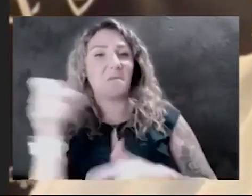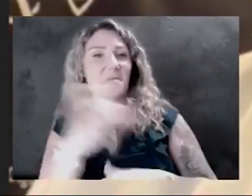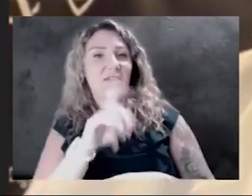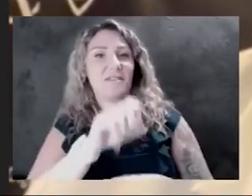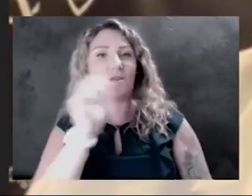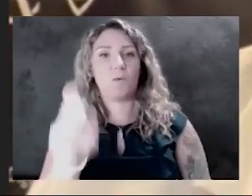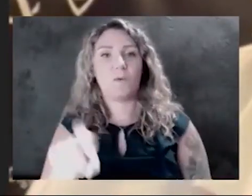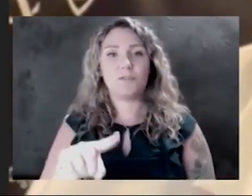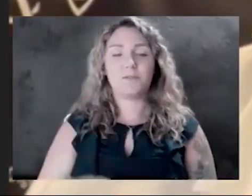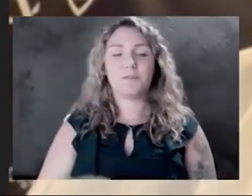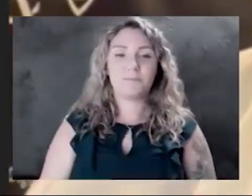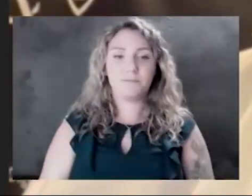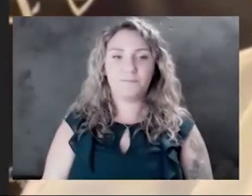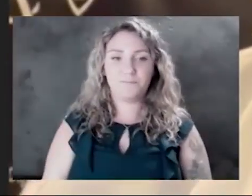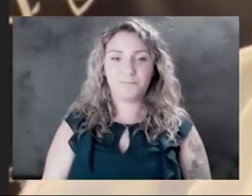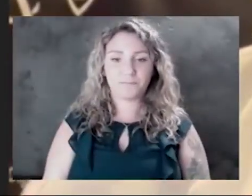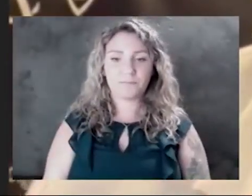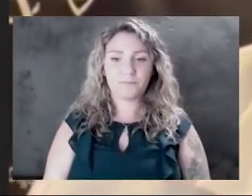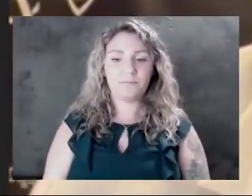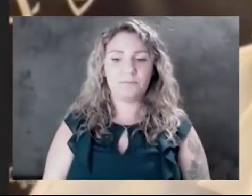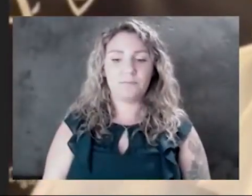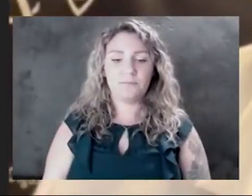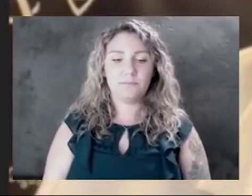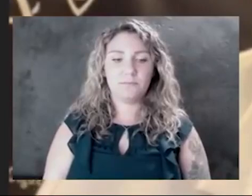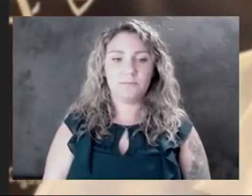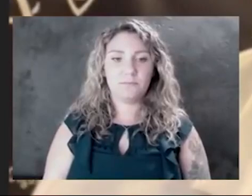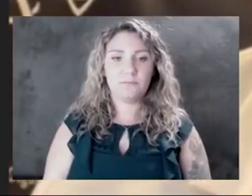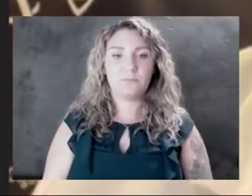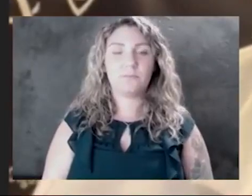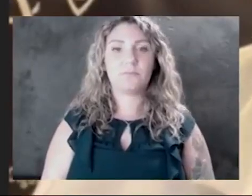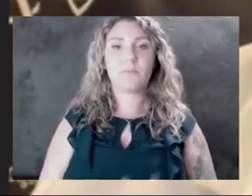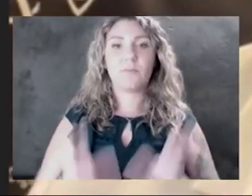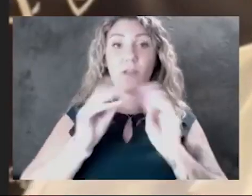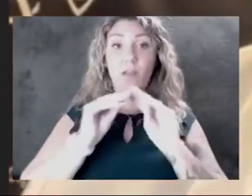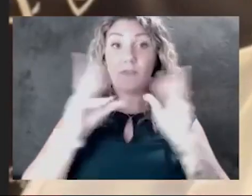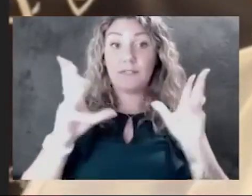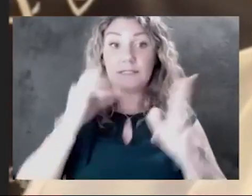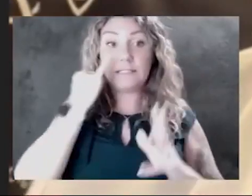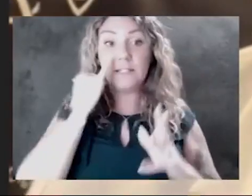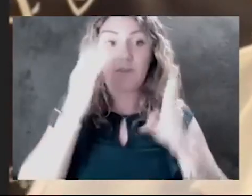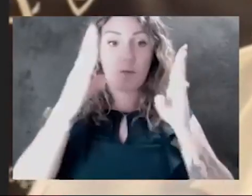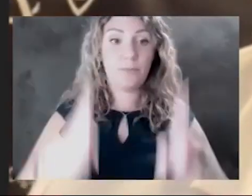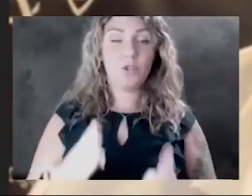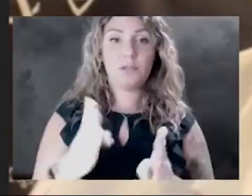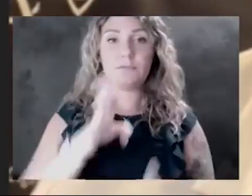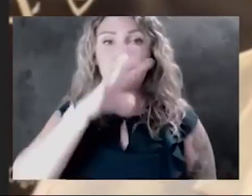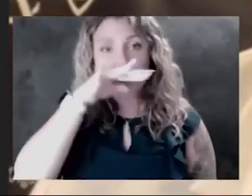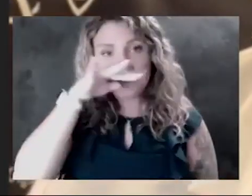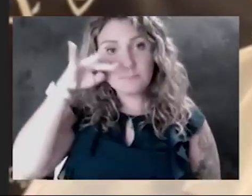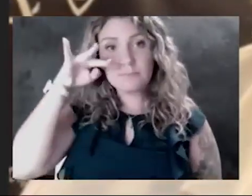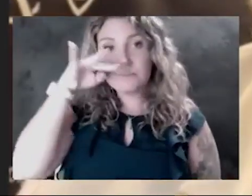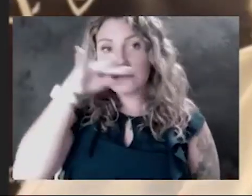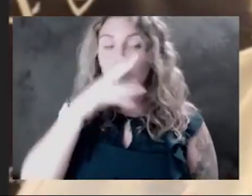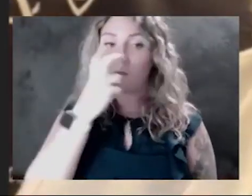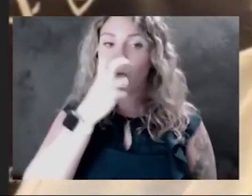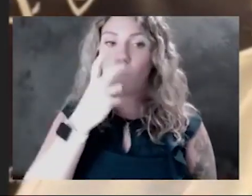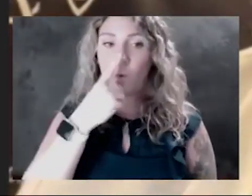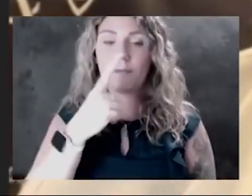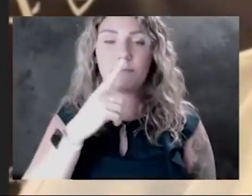obviously, if the person breathes through their nose and the mask is not covering their nose,